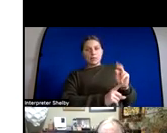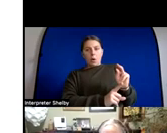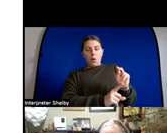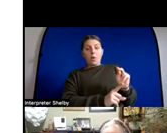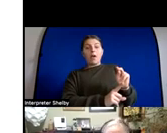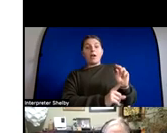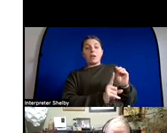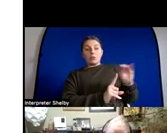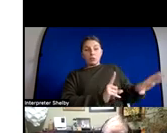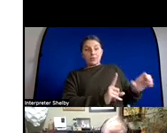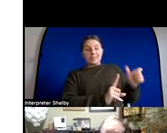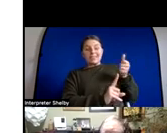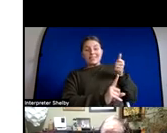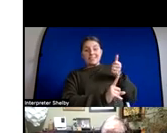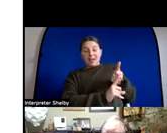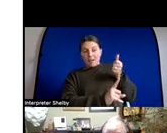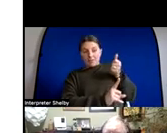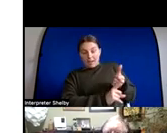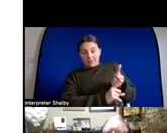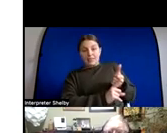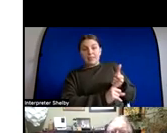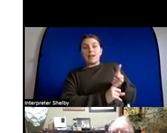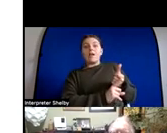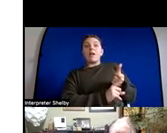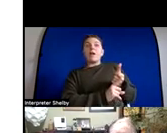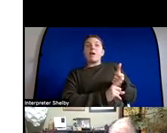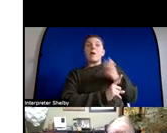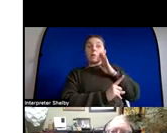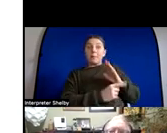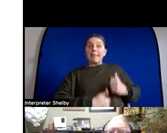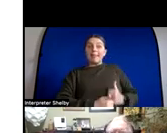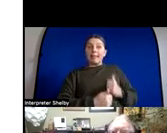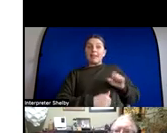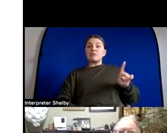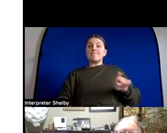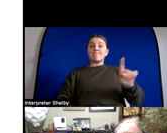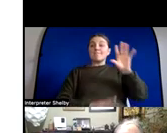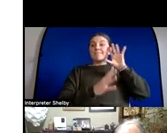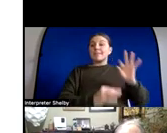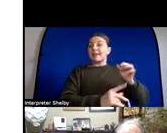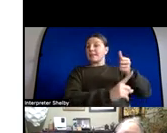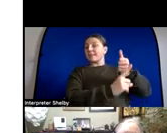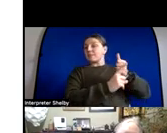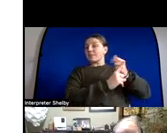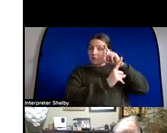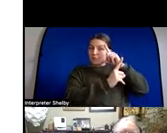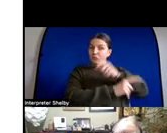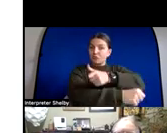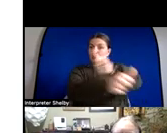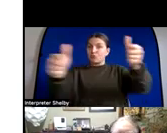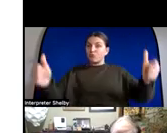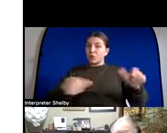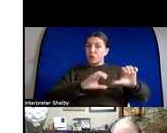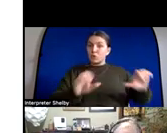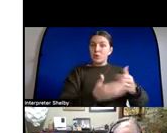from today from this point forward making the decisions doing the things that will